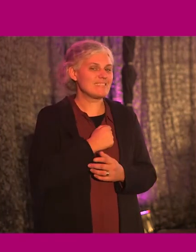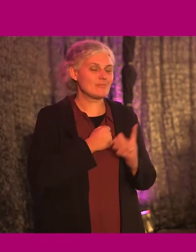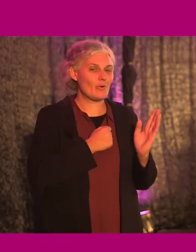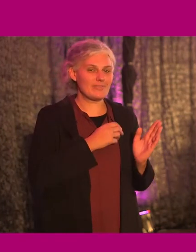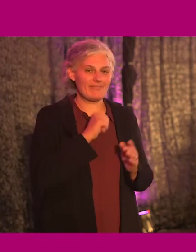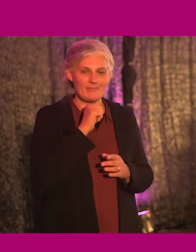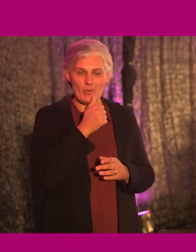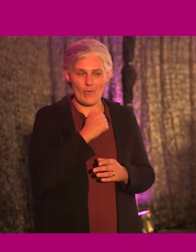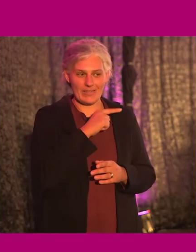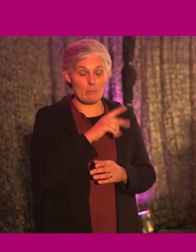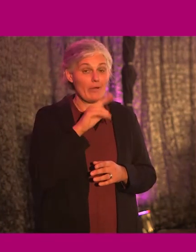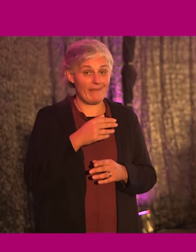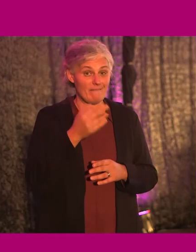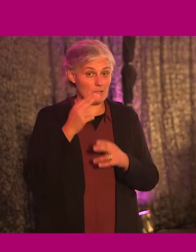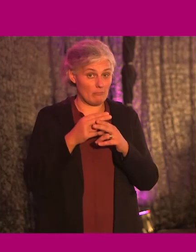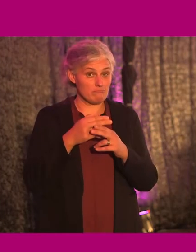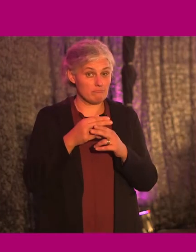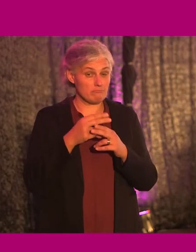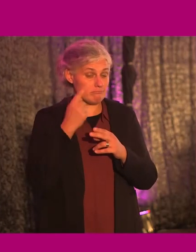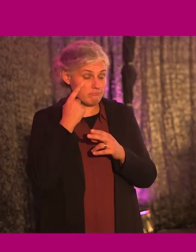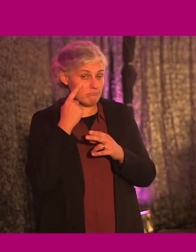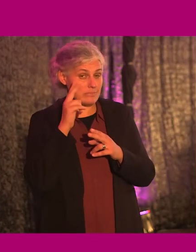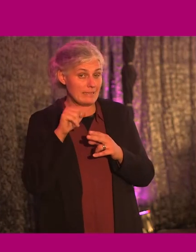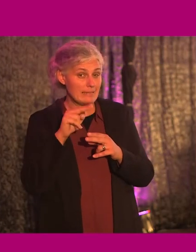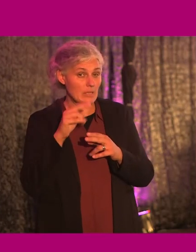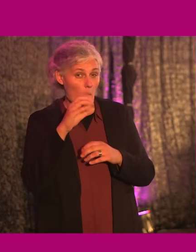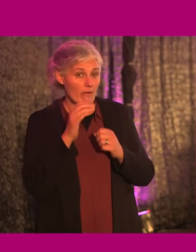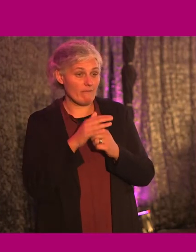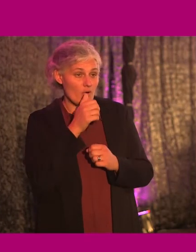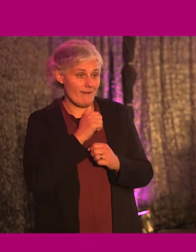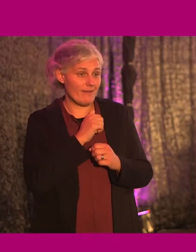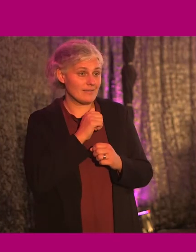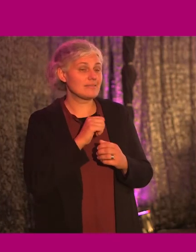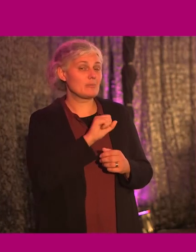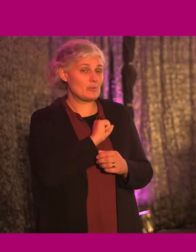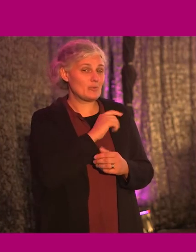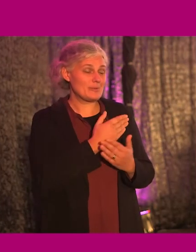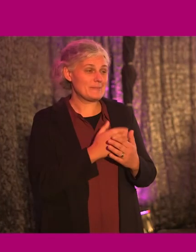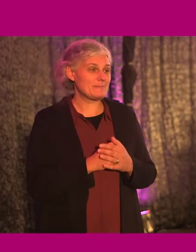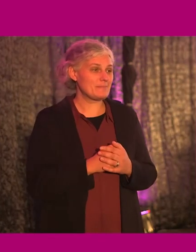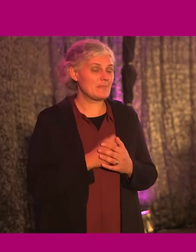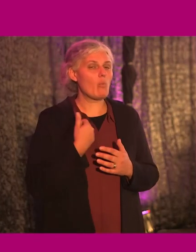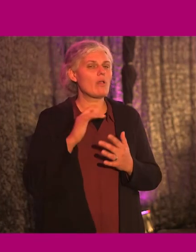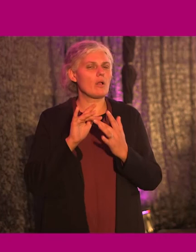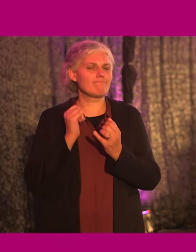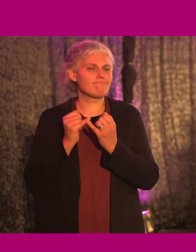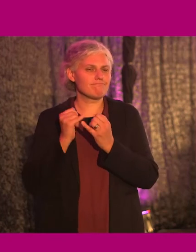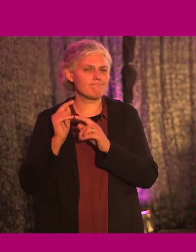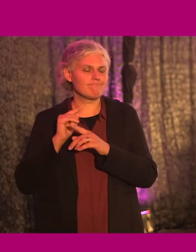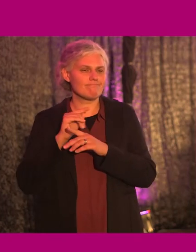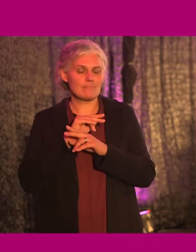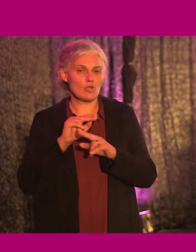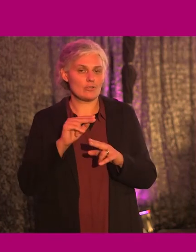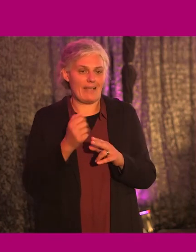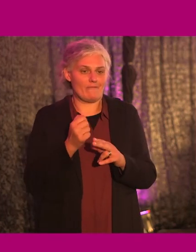Um, but I could find out for you, uh, that if you, if you want to leave your contact detail, but I'm sorry, I,